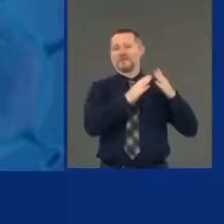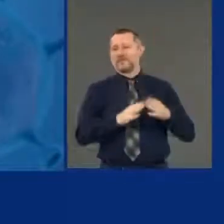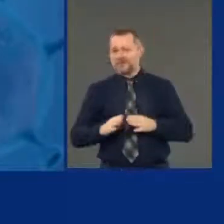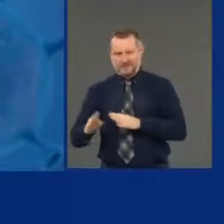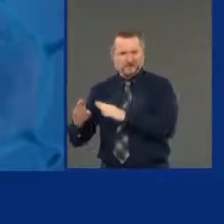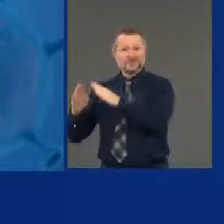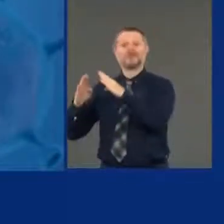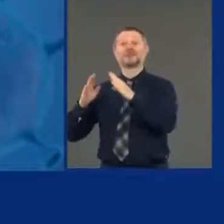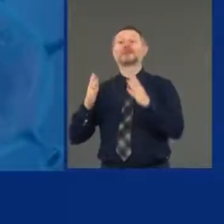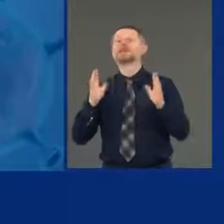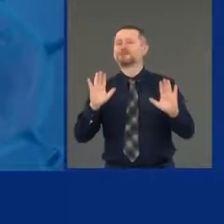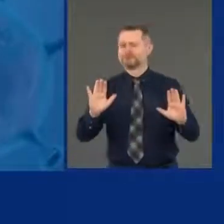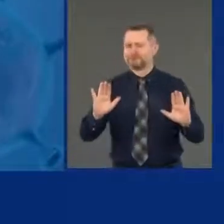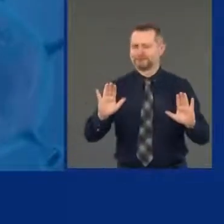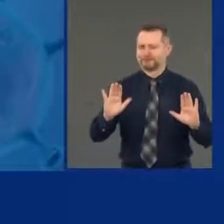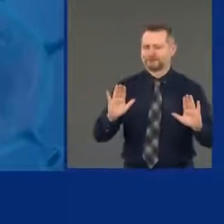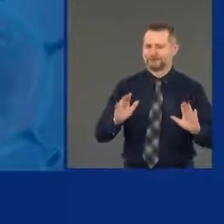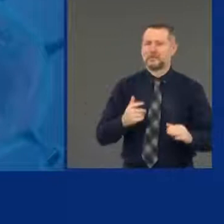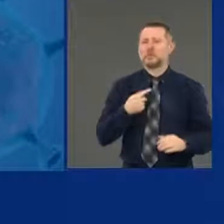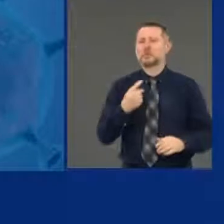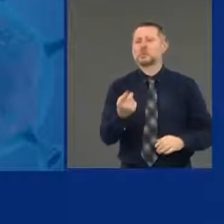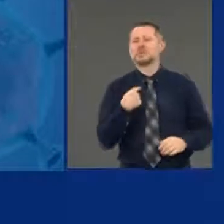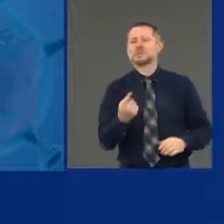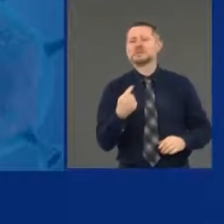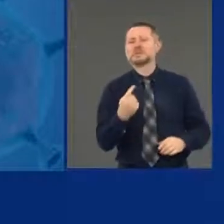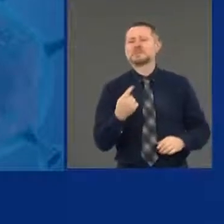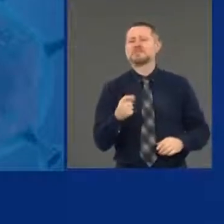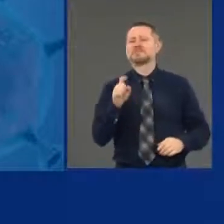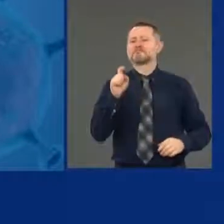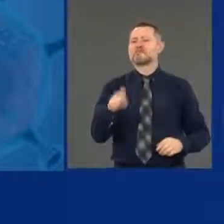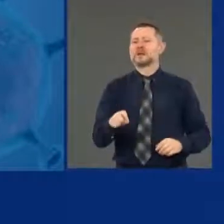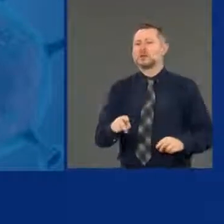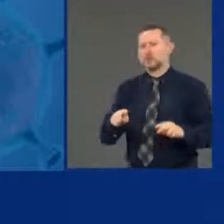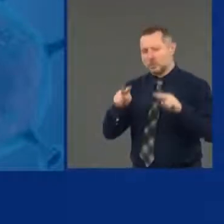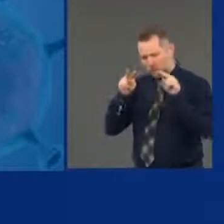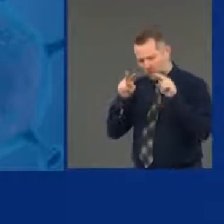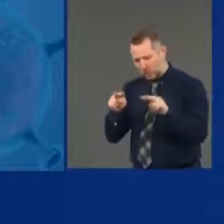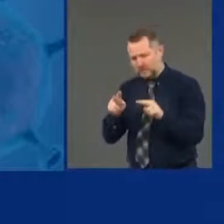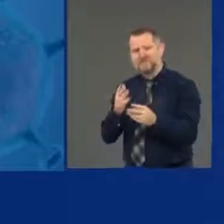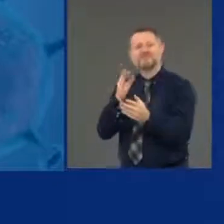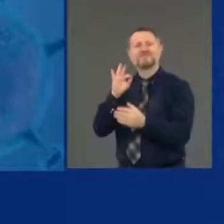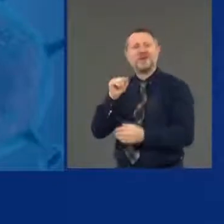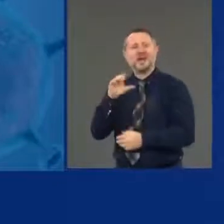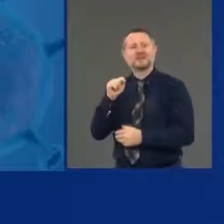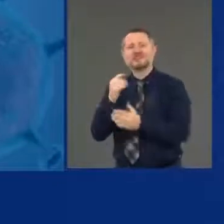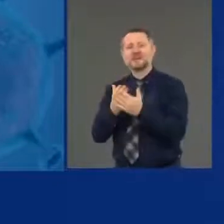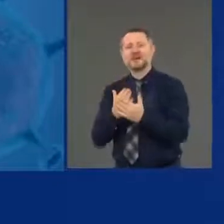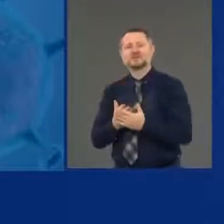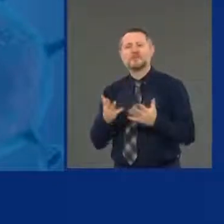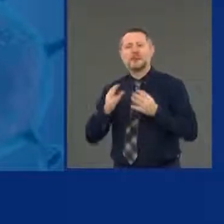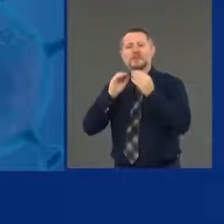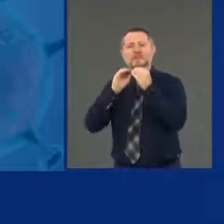So we need to look at the facts and the numbers through a different lens now.